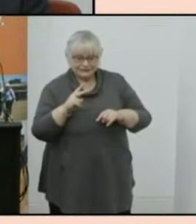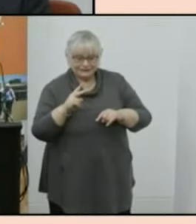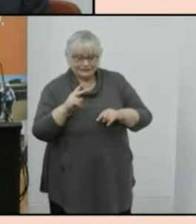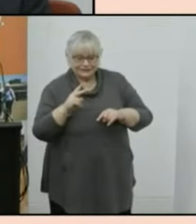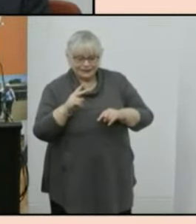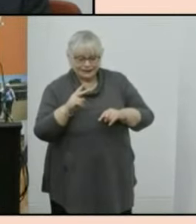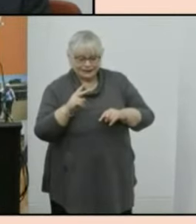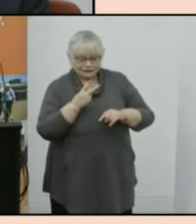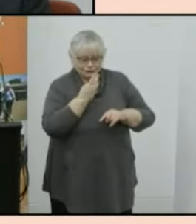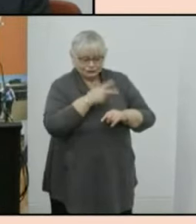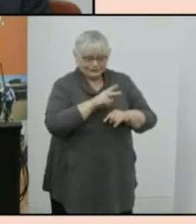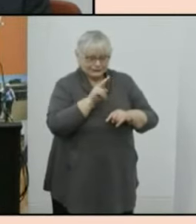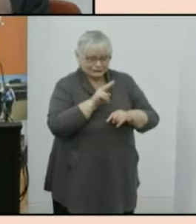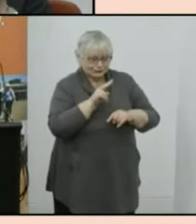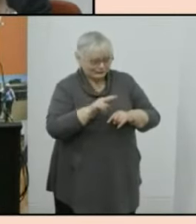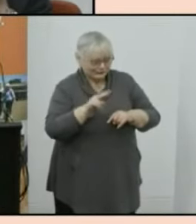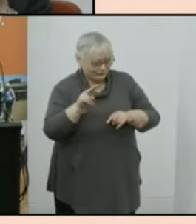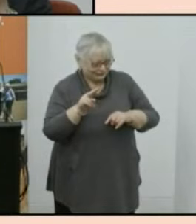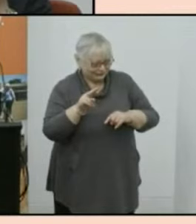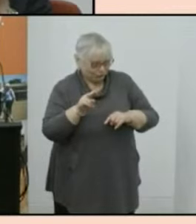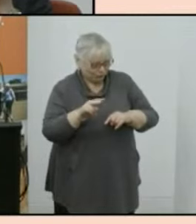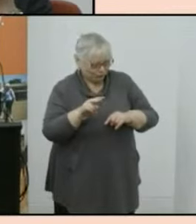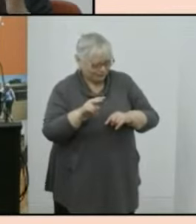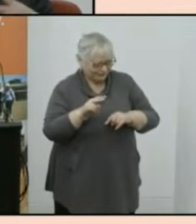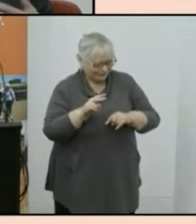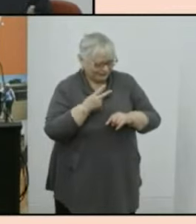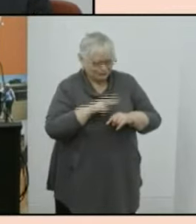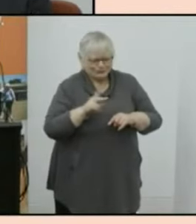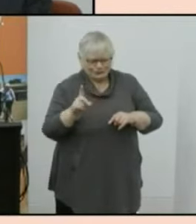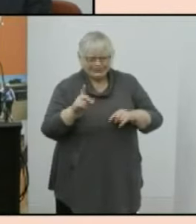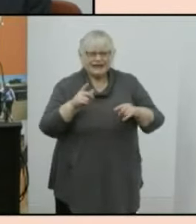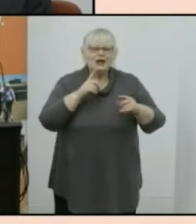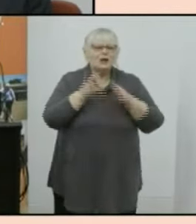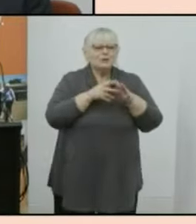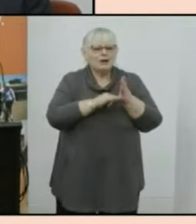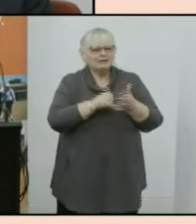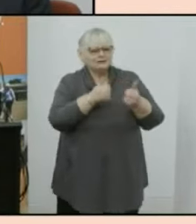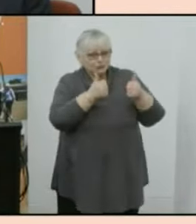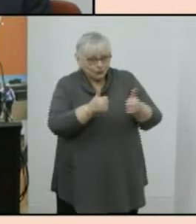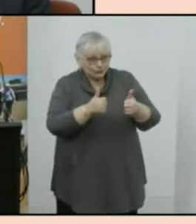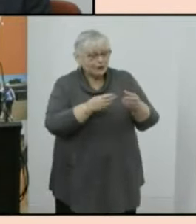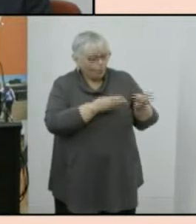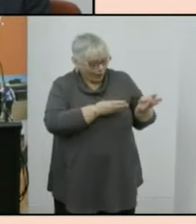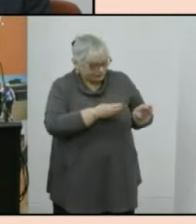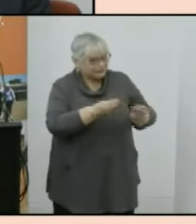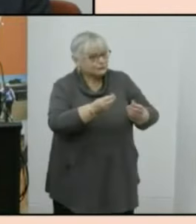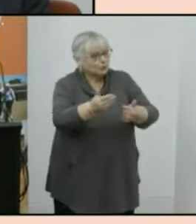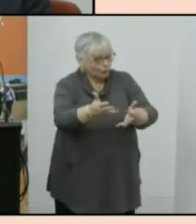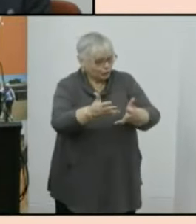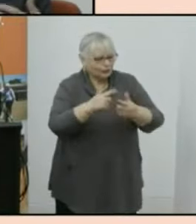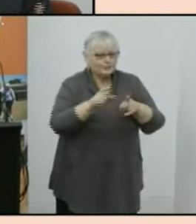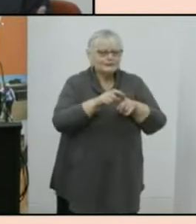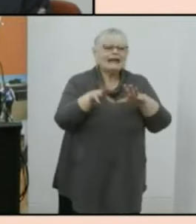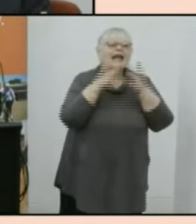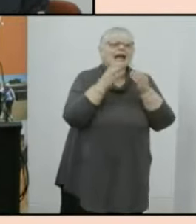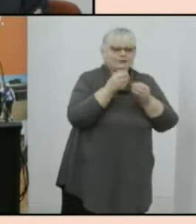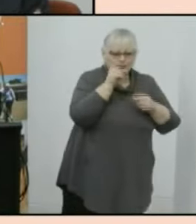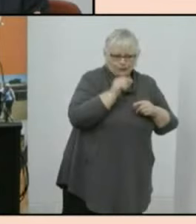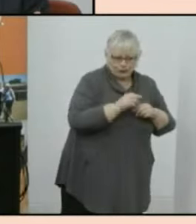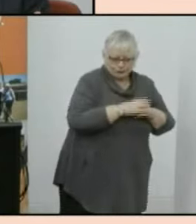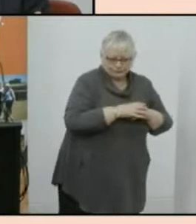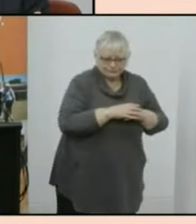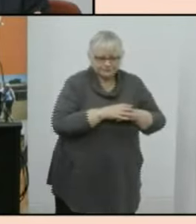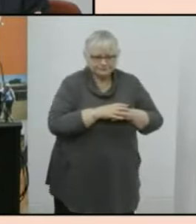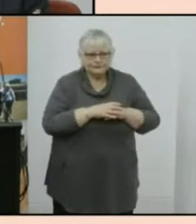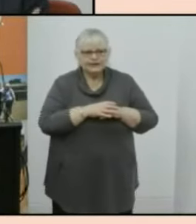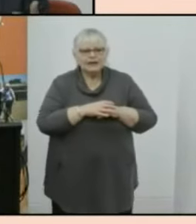of work put into make sure that uh that the that the prep that everything possible was done uh and then on the on the